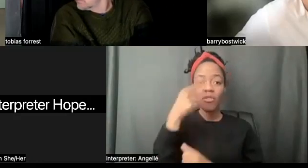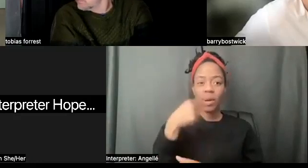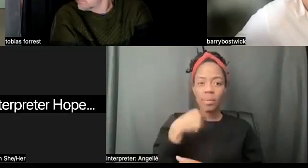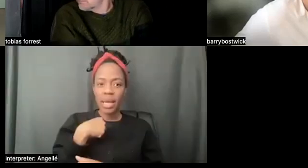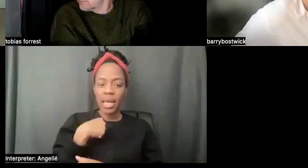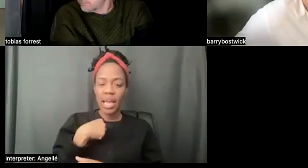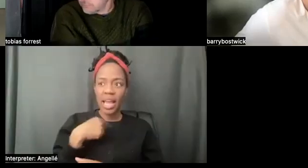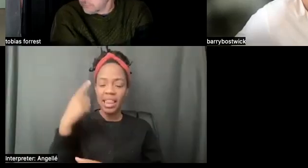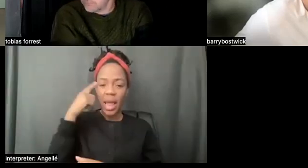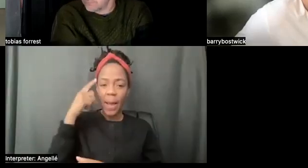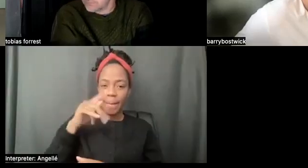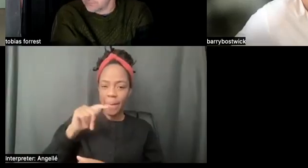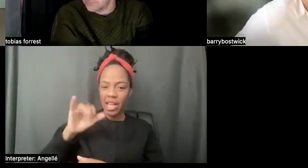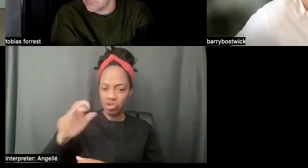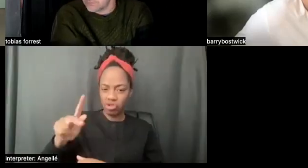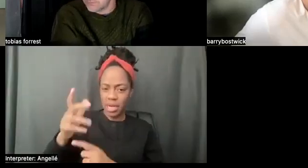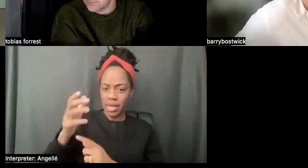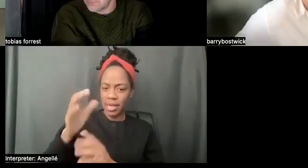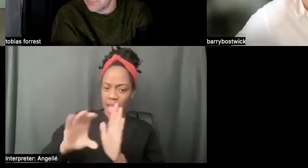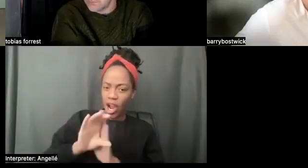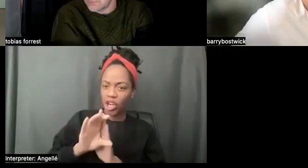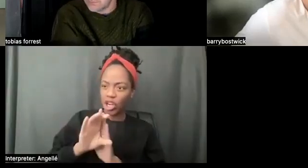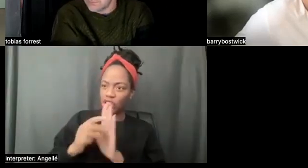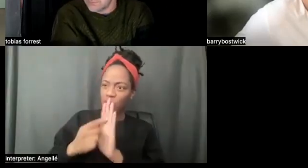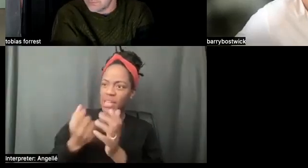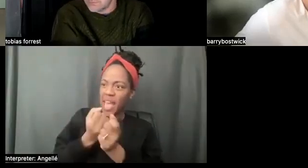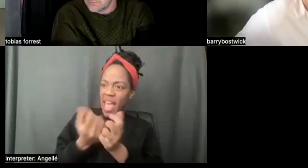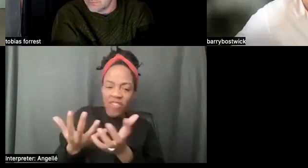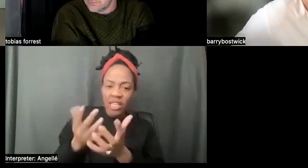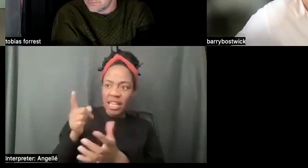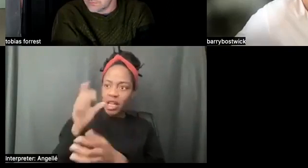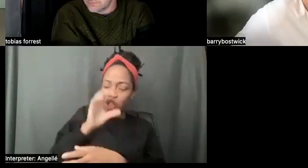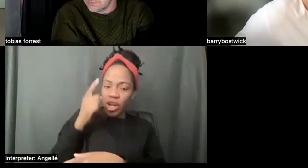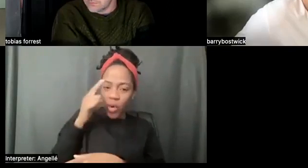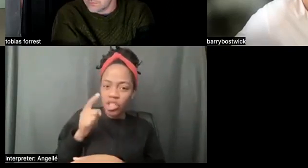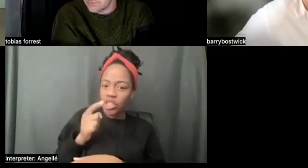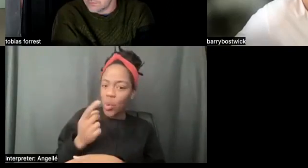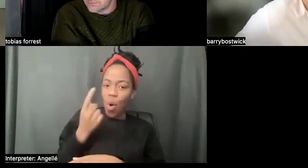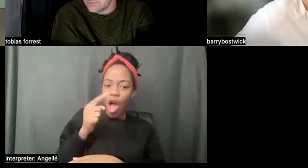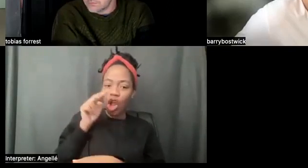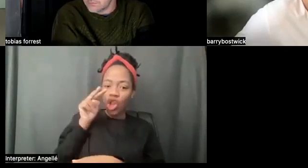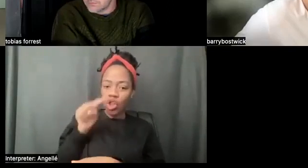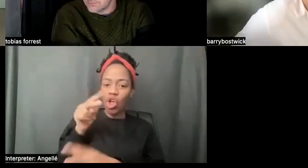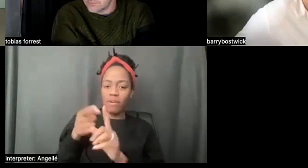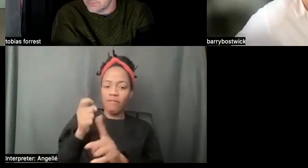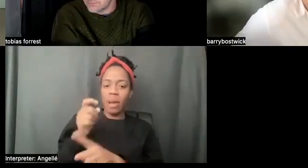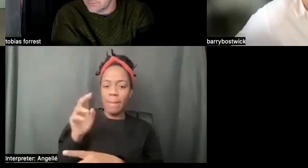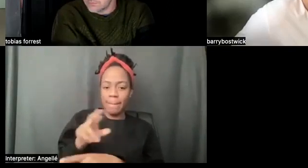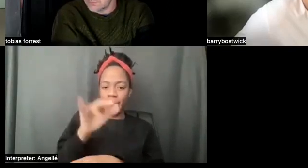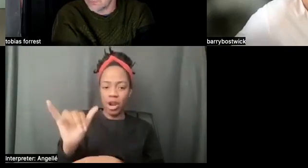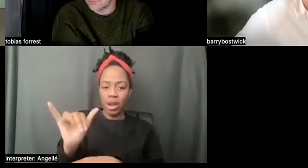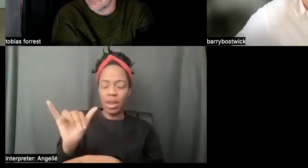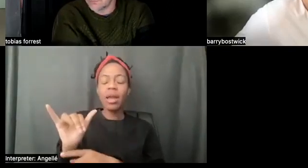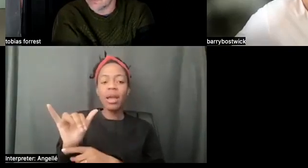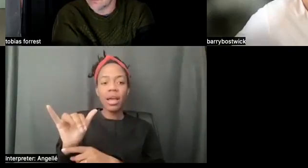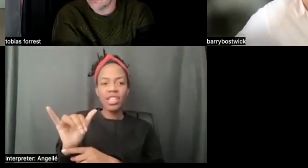everything he's been looking for. And it is just a look. It's just a look from Barry. And that, that to me is like, you